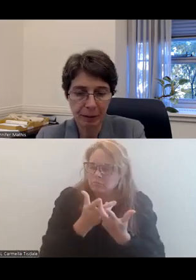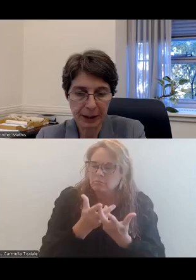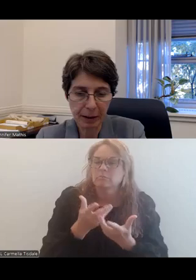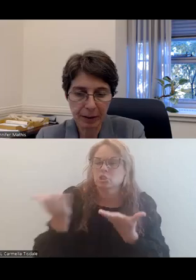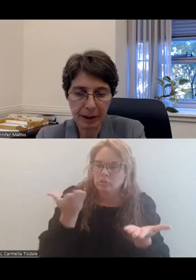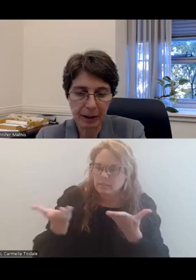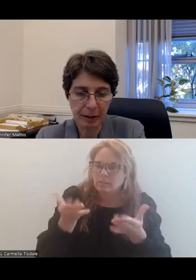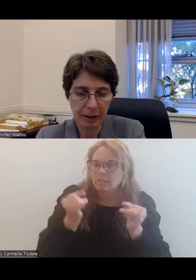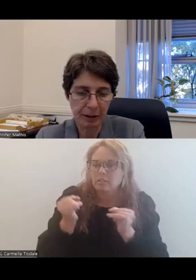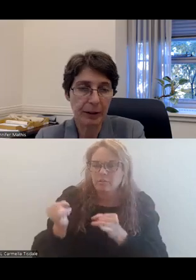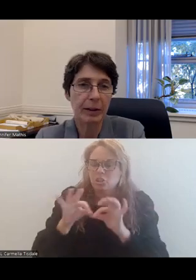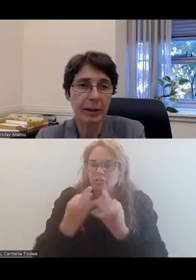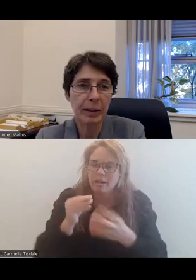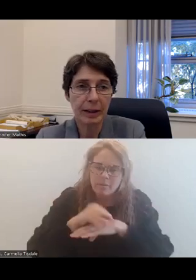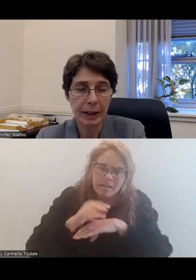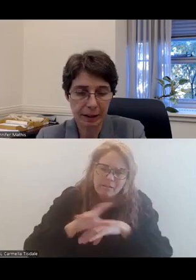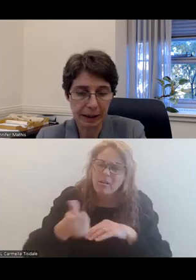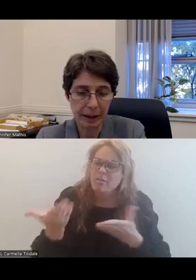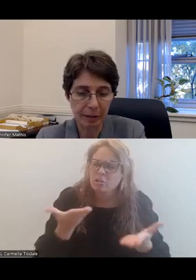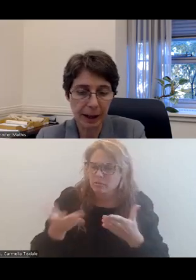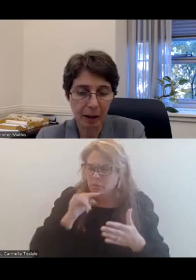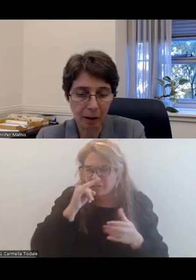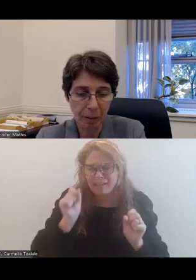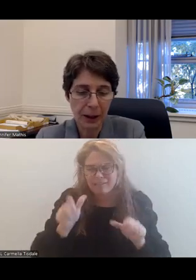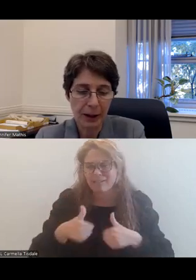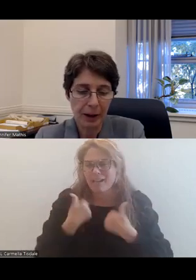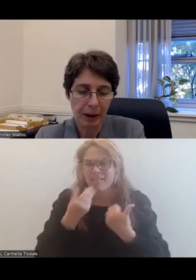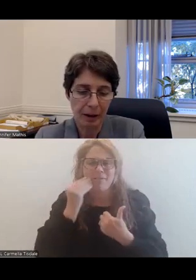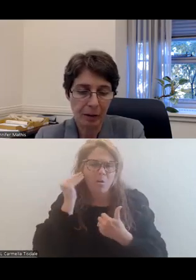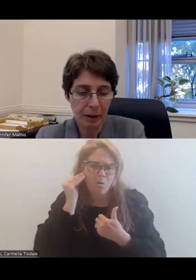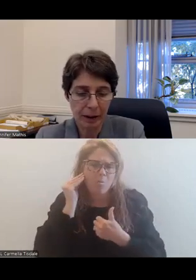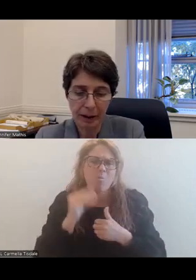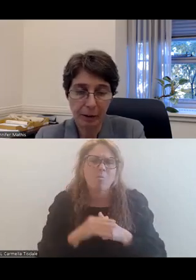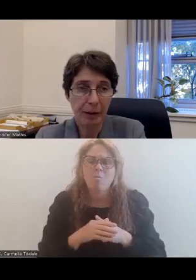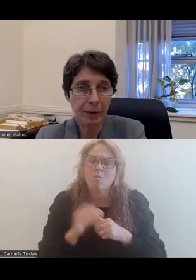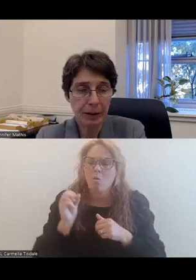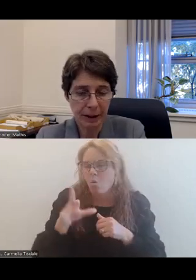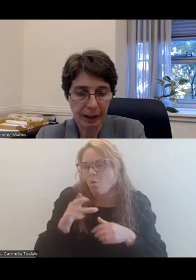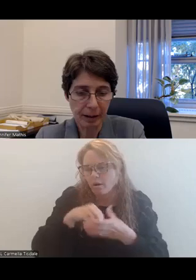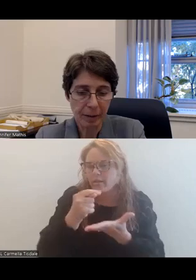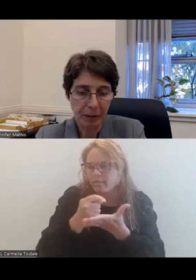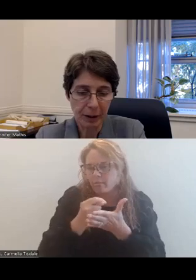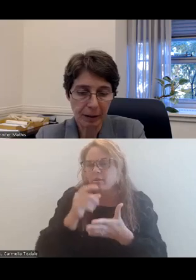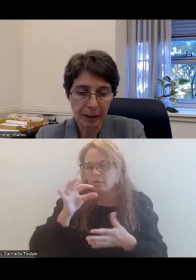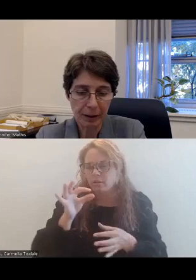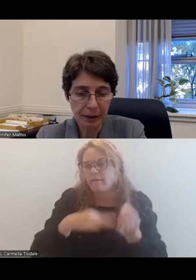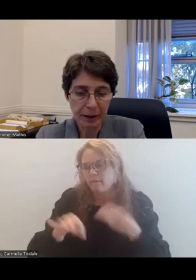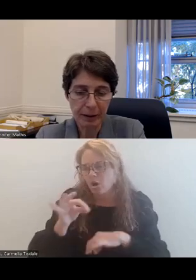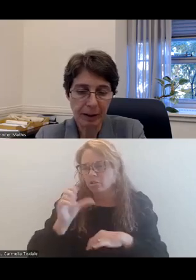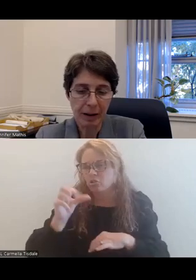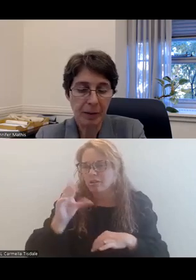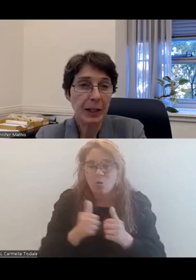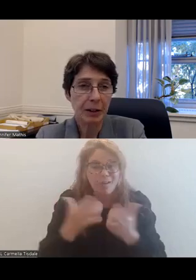individual and family counseling, and other services so that these kids can live at home or in therapeutic foster care. And without